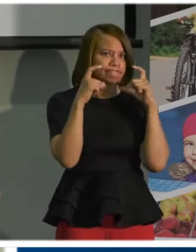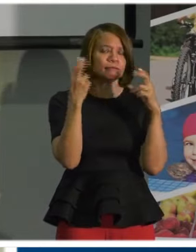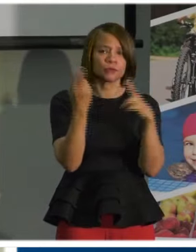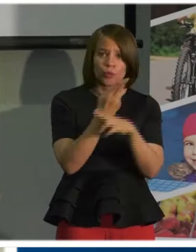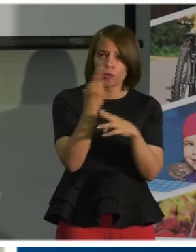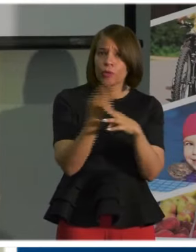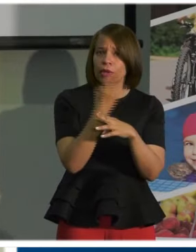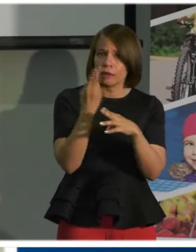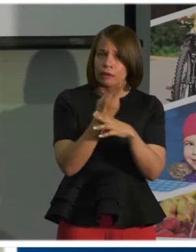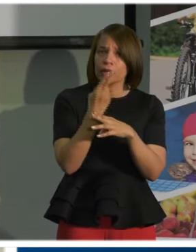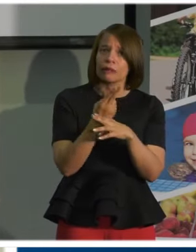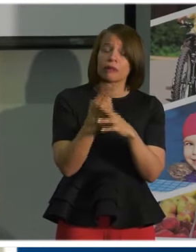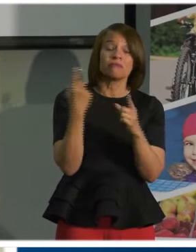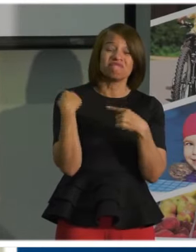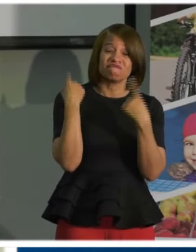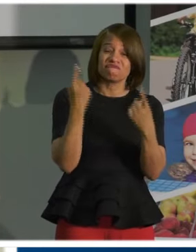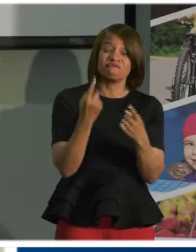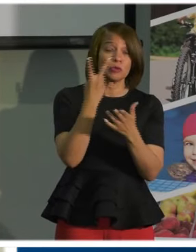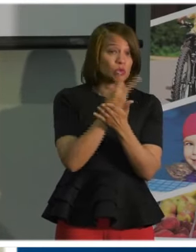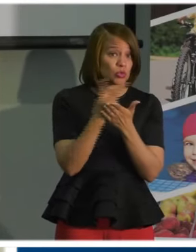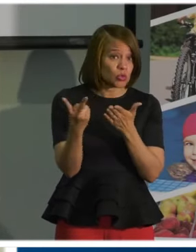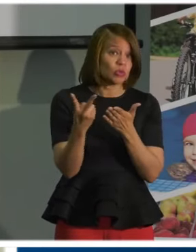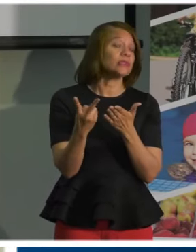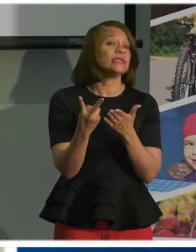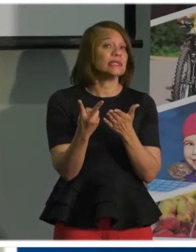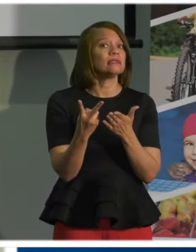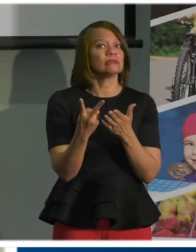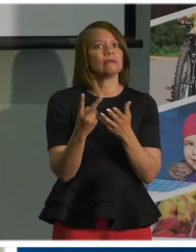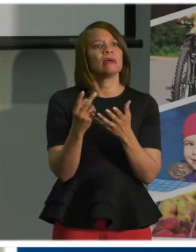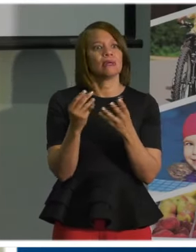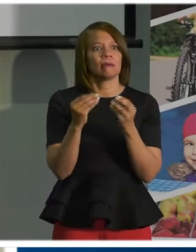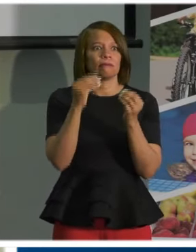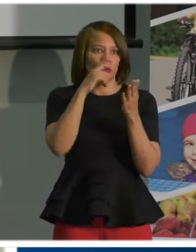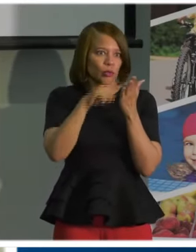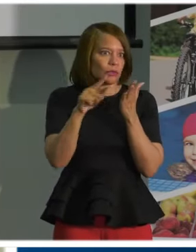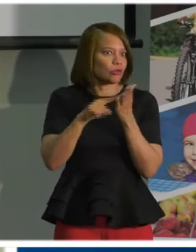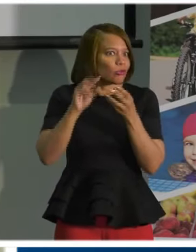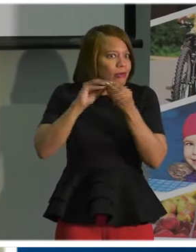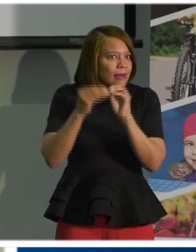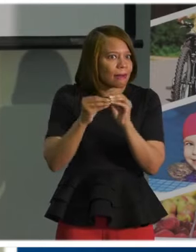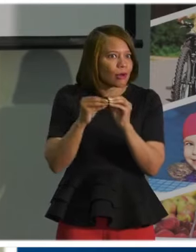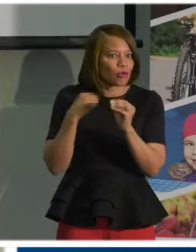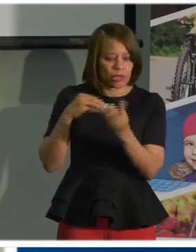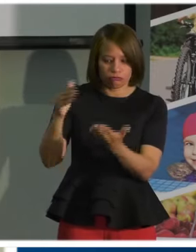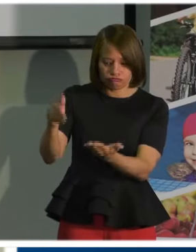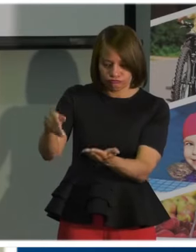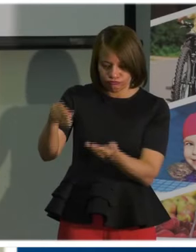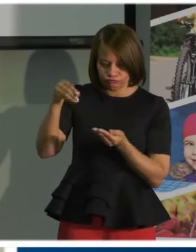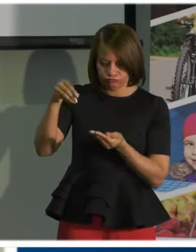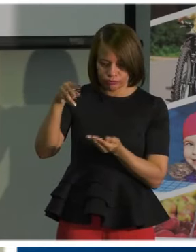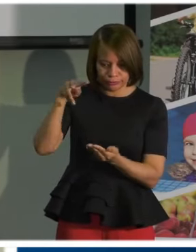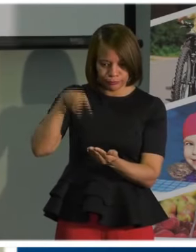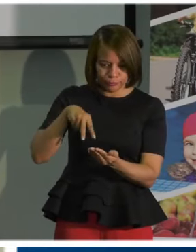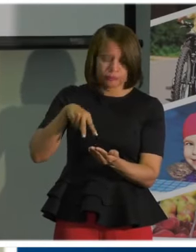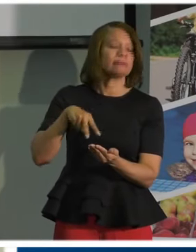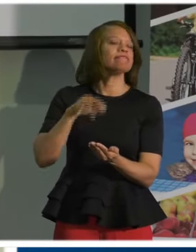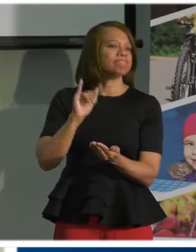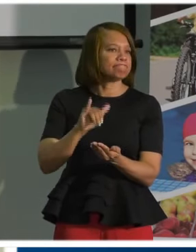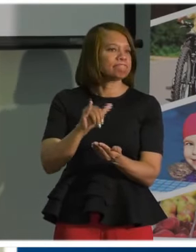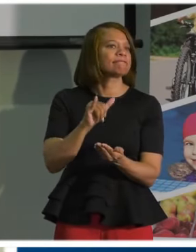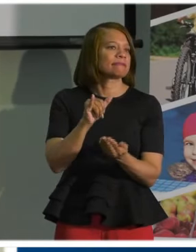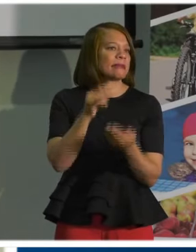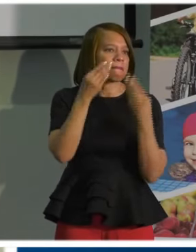in the last few weeks, we've gotten growing data that support how masks are very effective in helping us spread this virus,